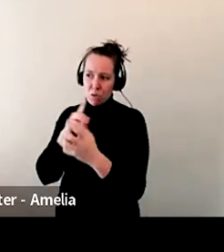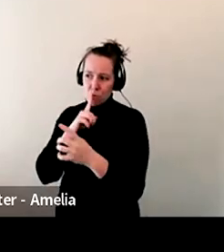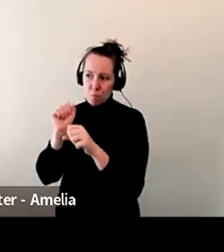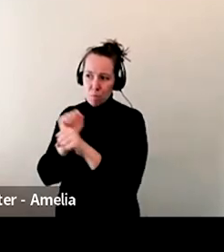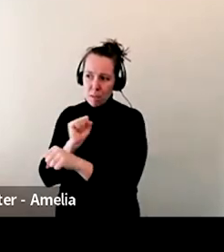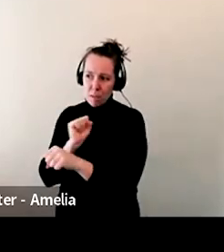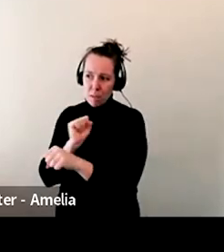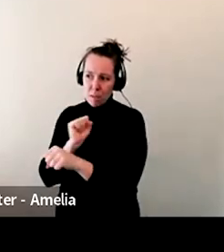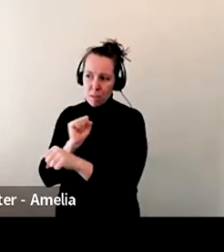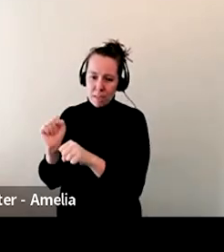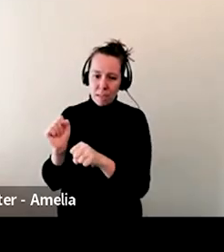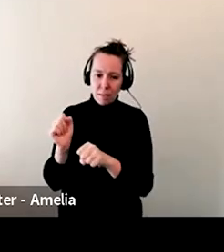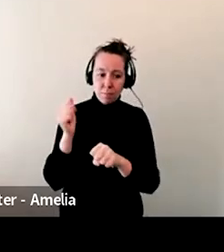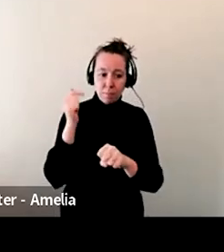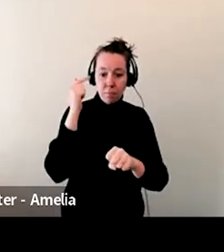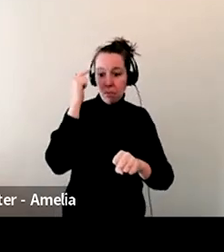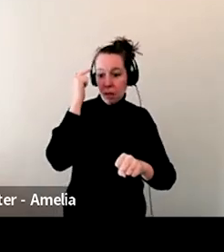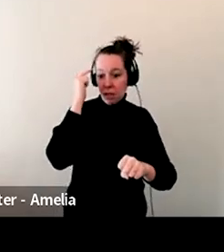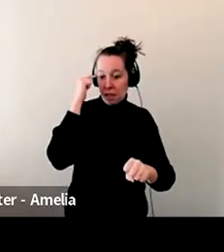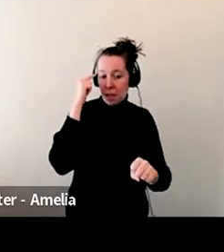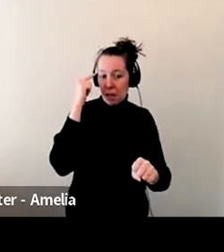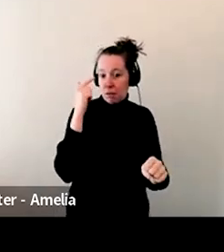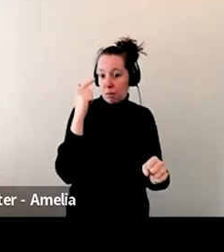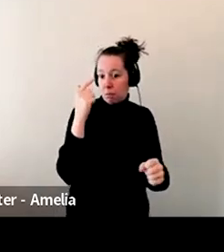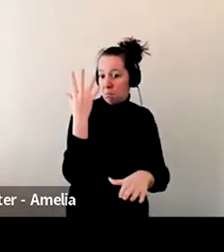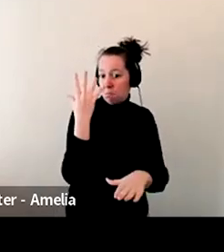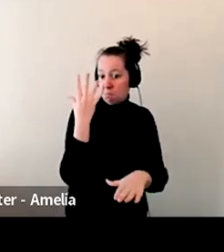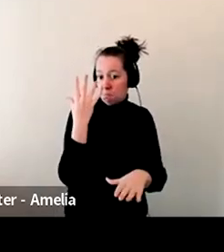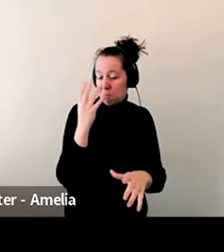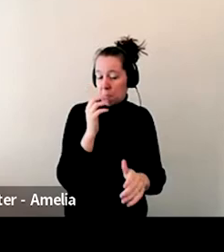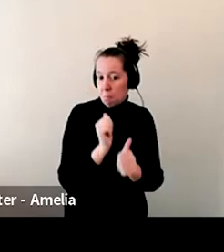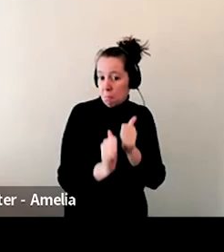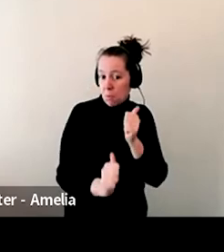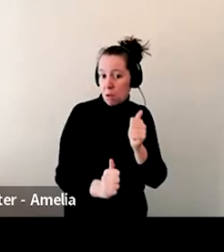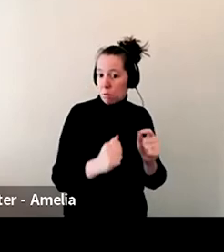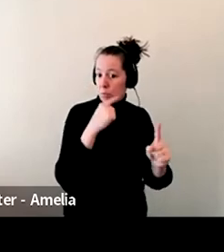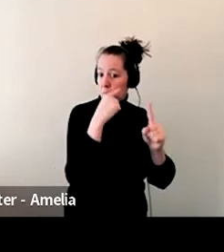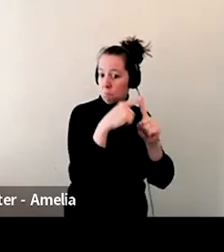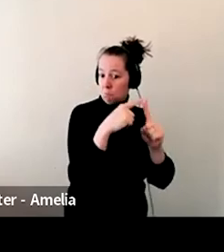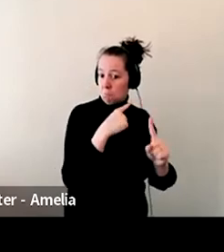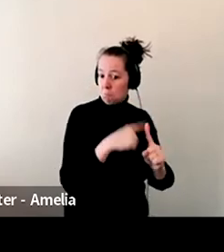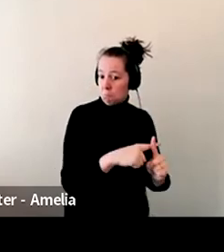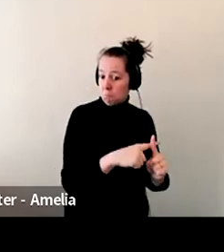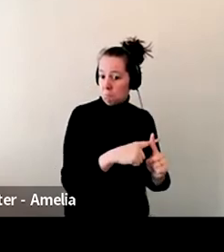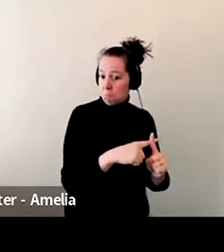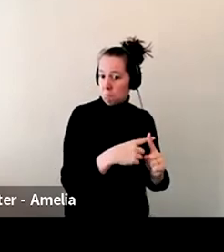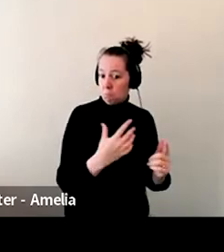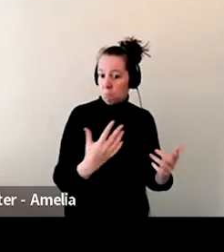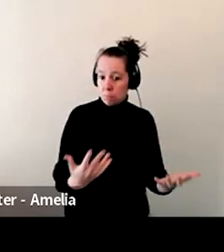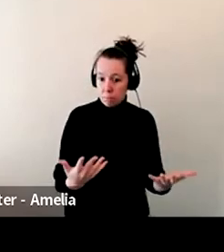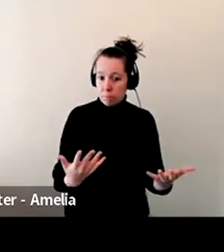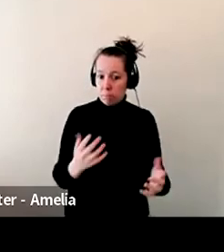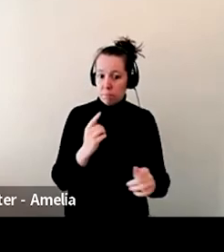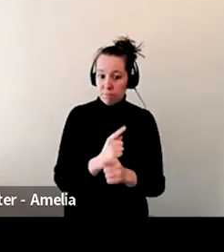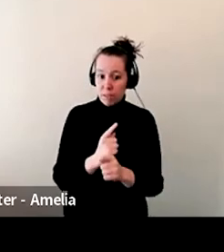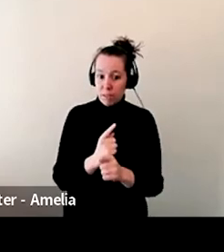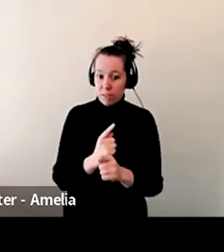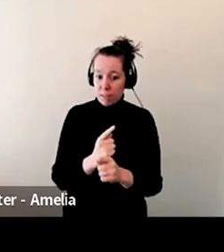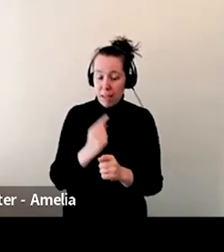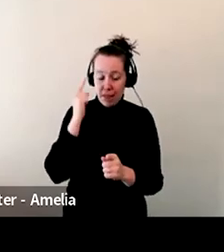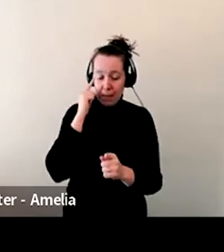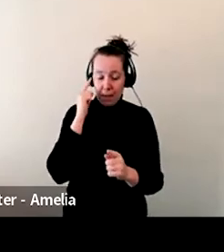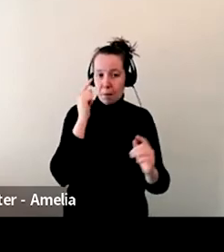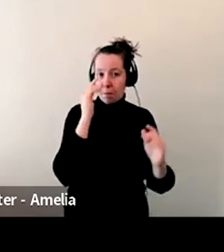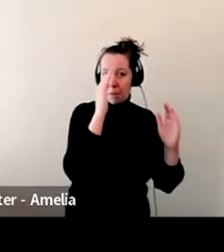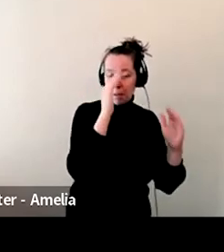my expenses were way less than I thought they'd be, which is surprising. And then my, um, income is more than I thought it would be or the revenue.